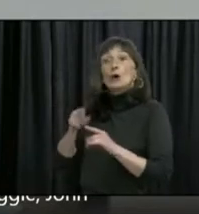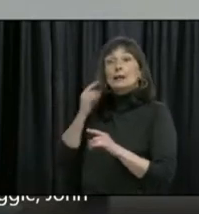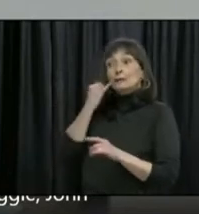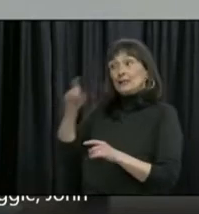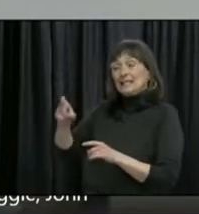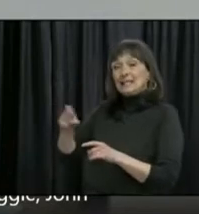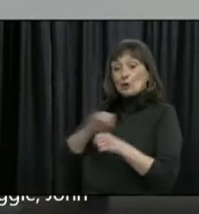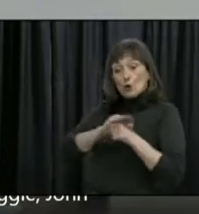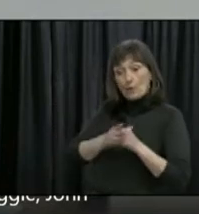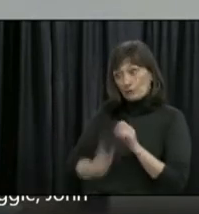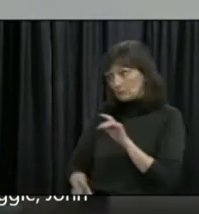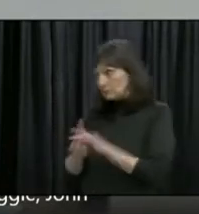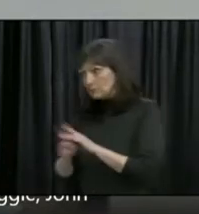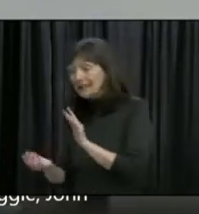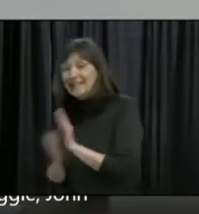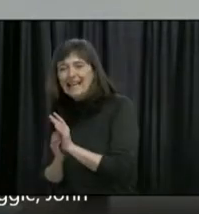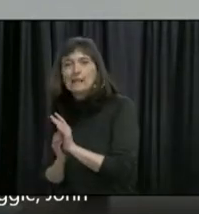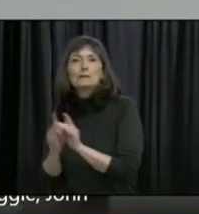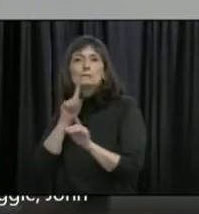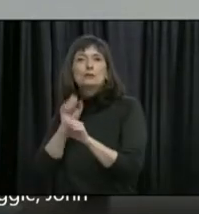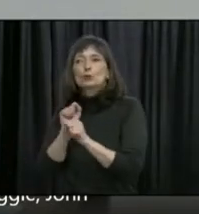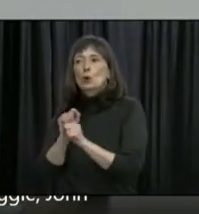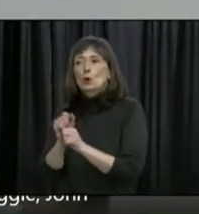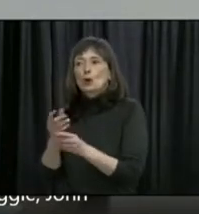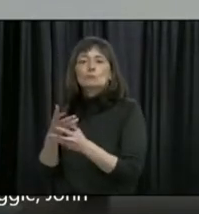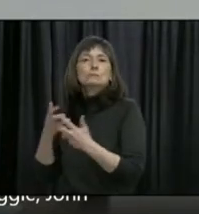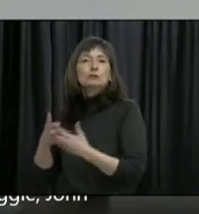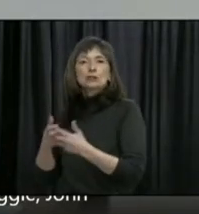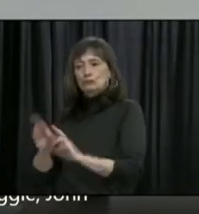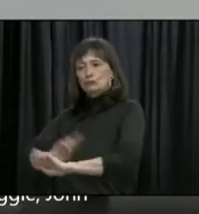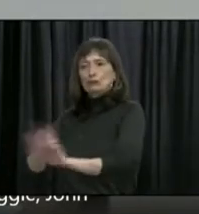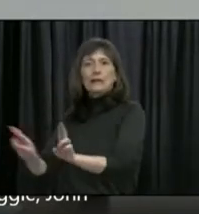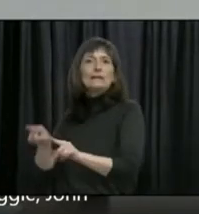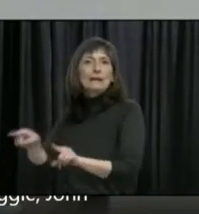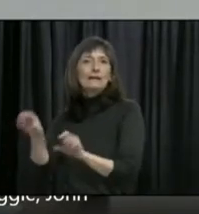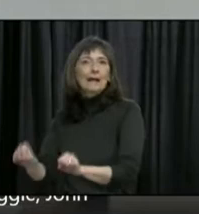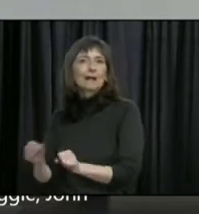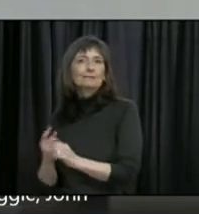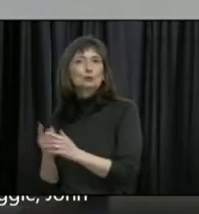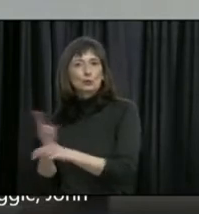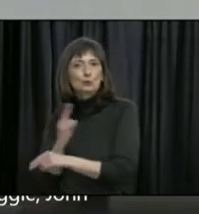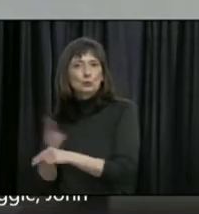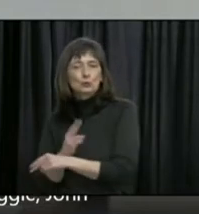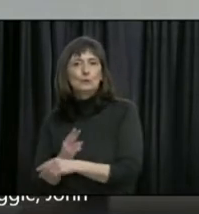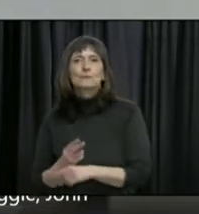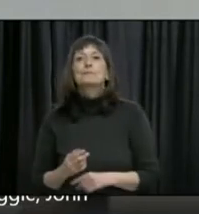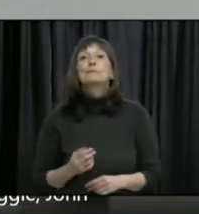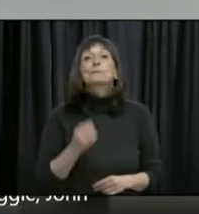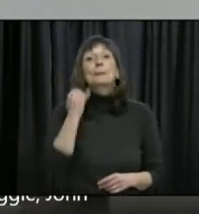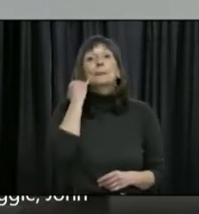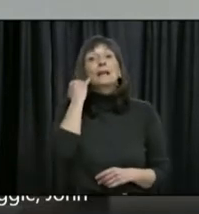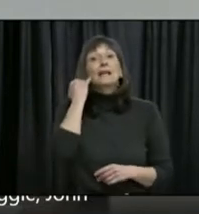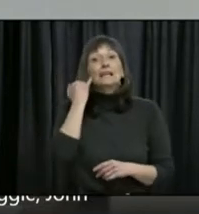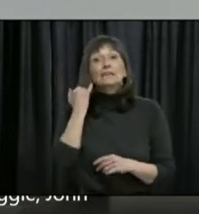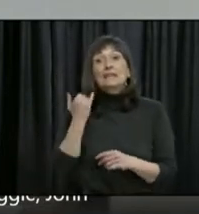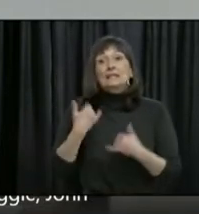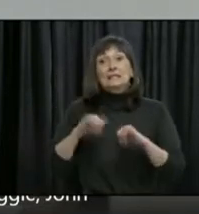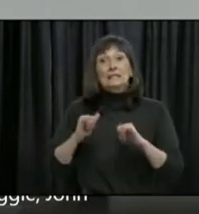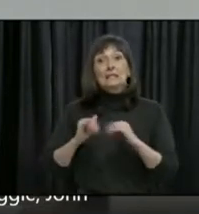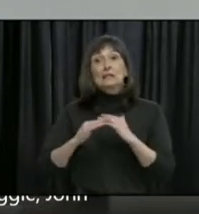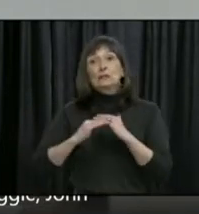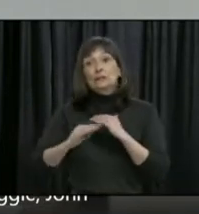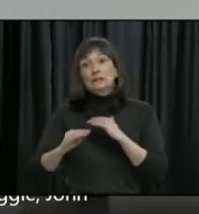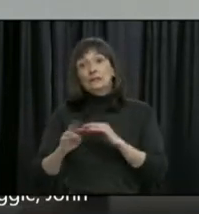bottom line is that anybody who comes into this province is required to self-isolate for 14 days. There is an exemption under certain